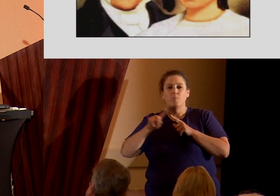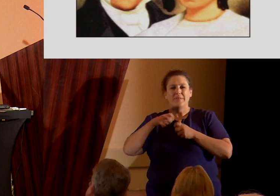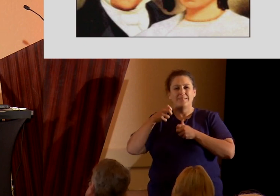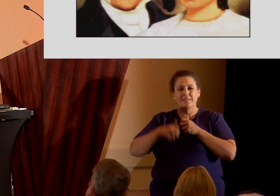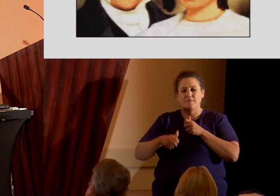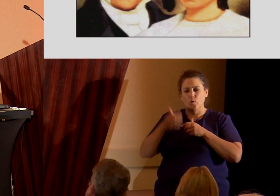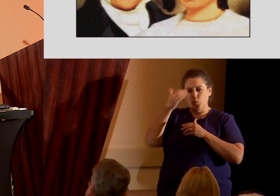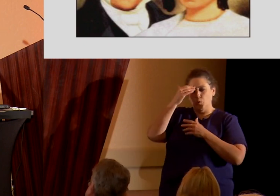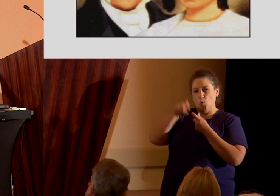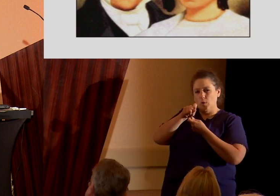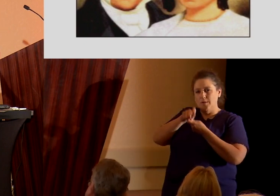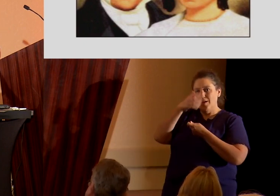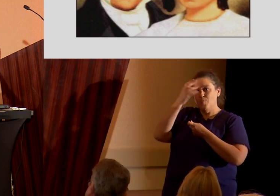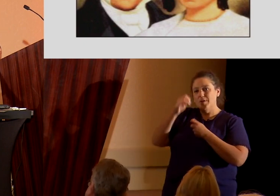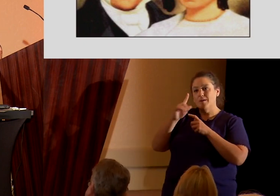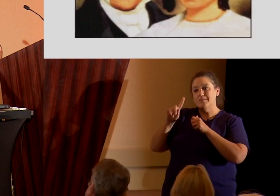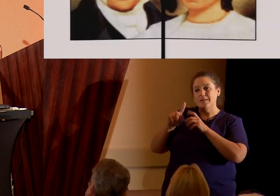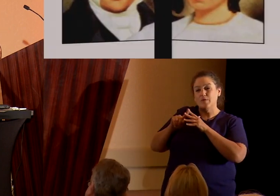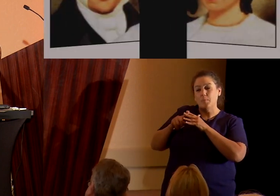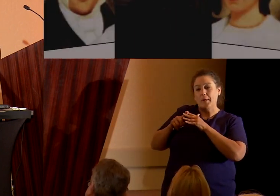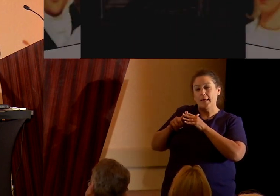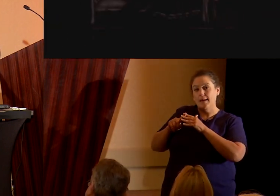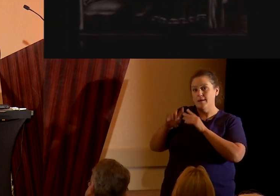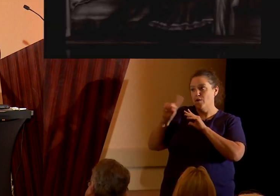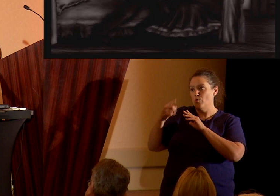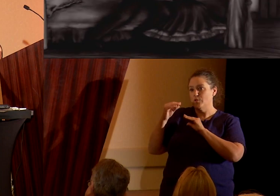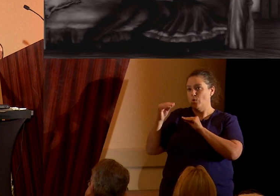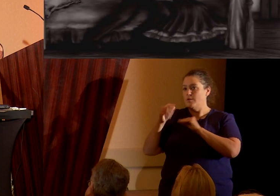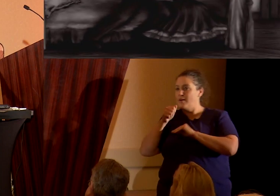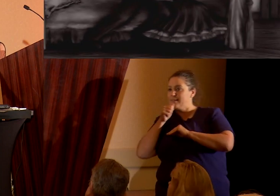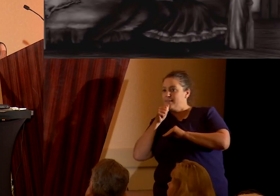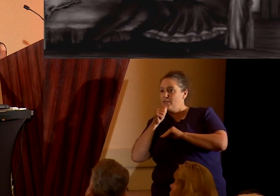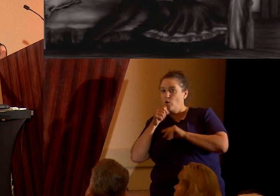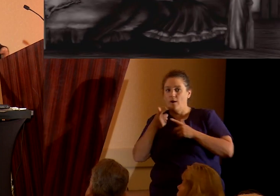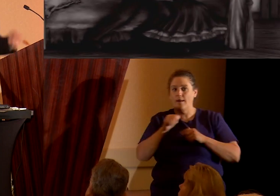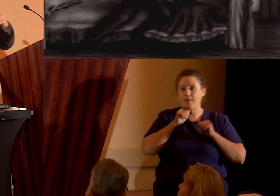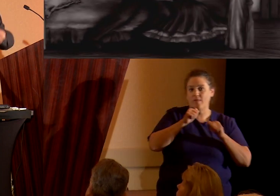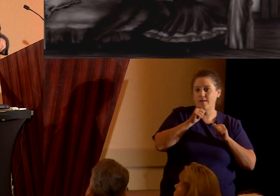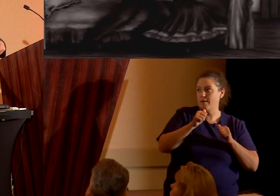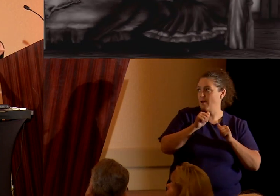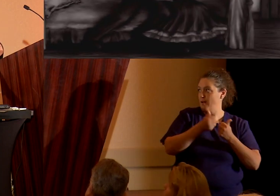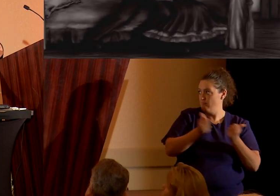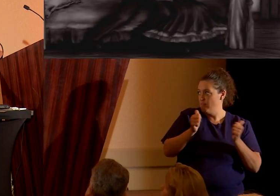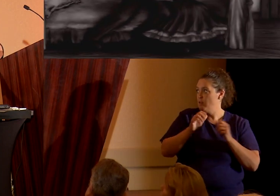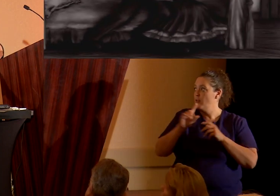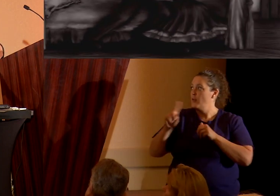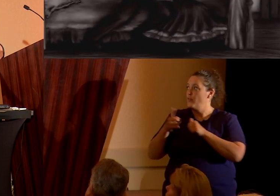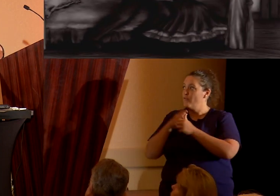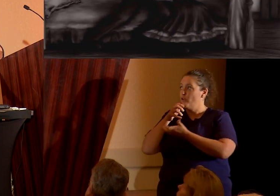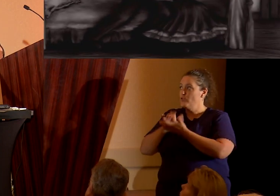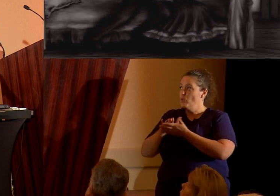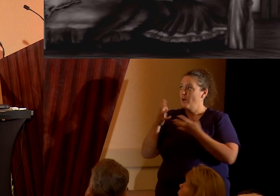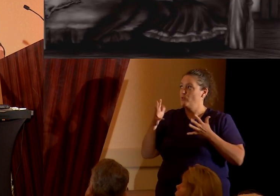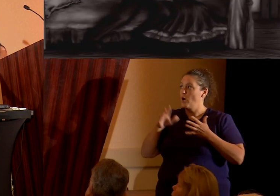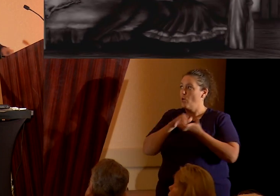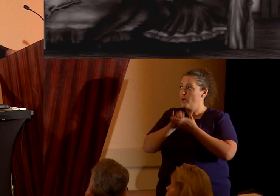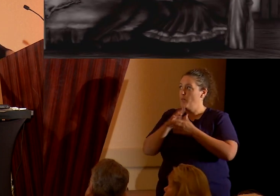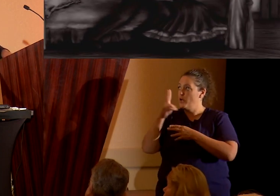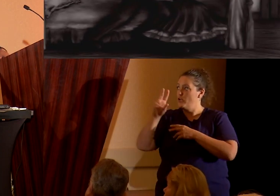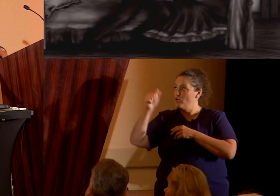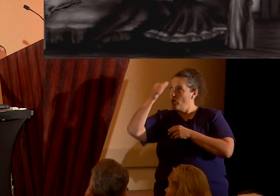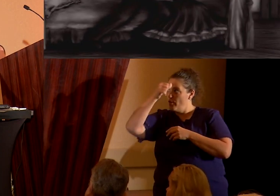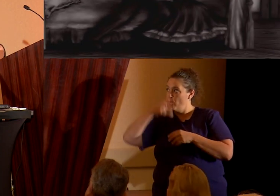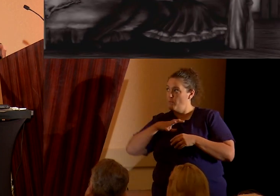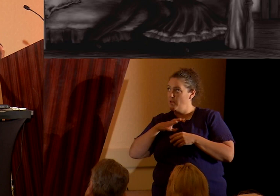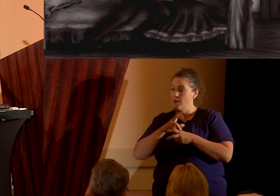at first it was only taught in secret and actively denied. His first wives were already married to other men. It's also